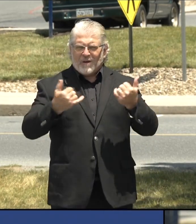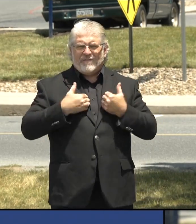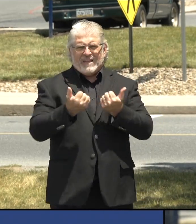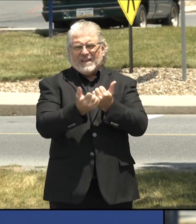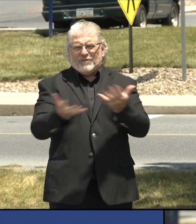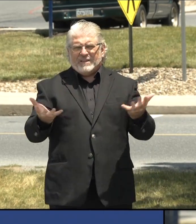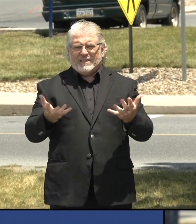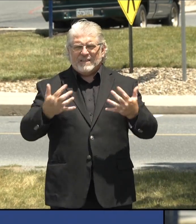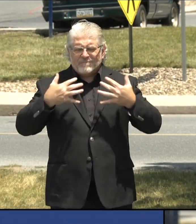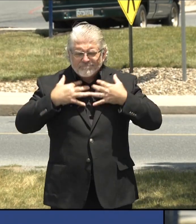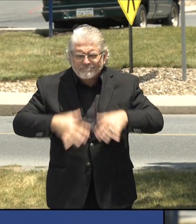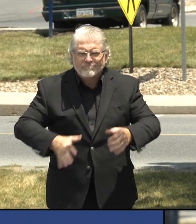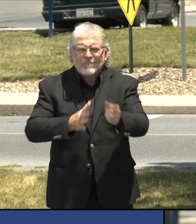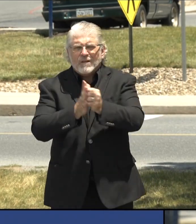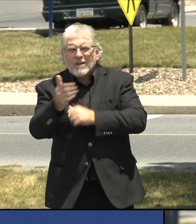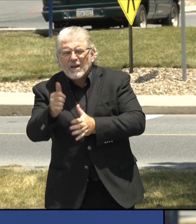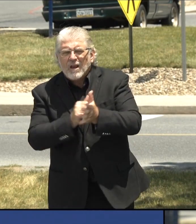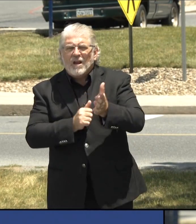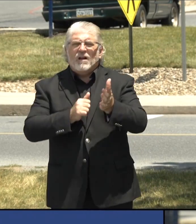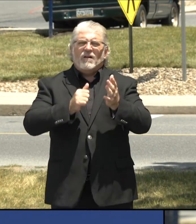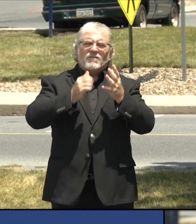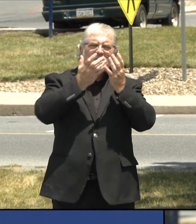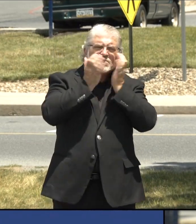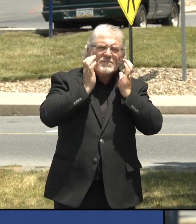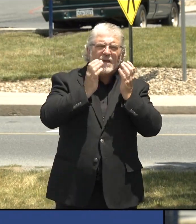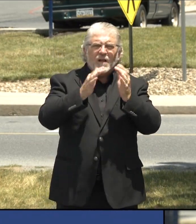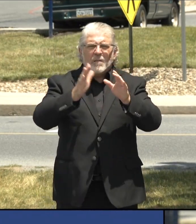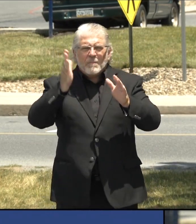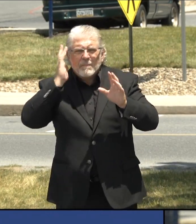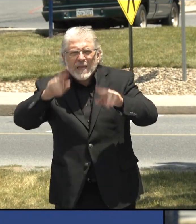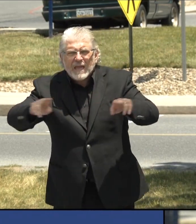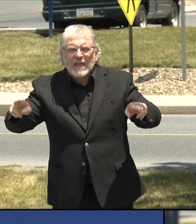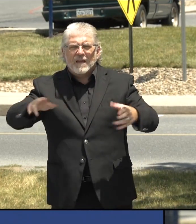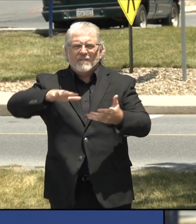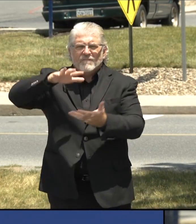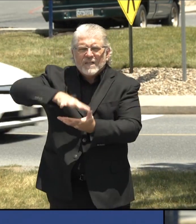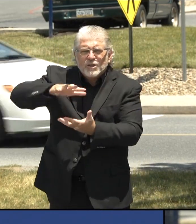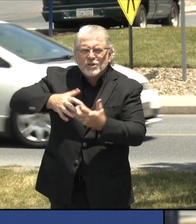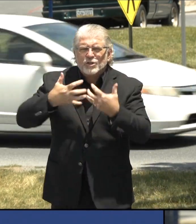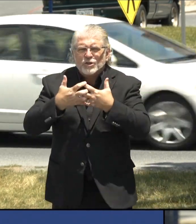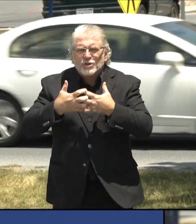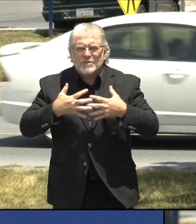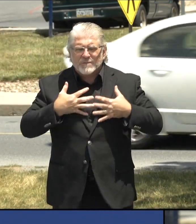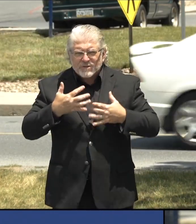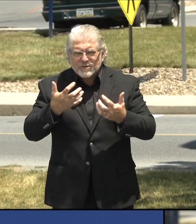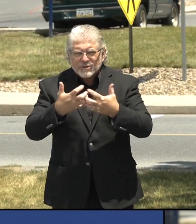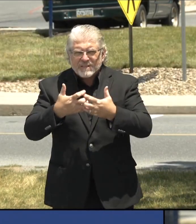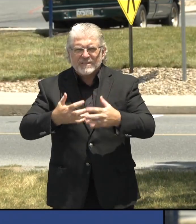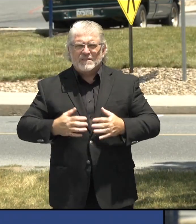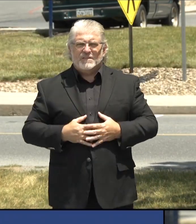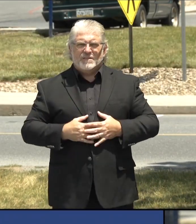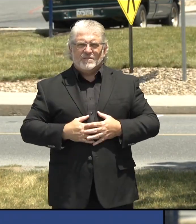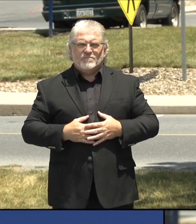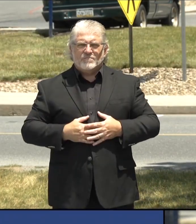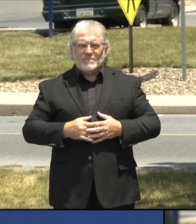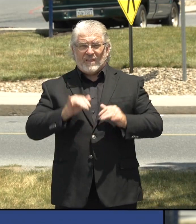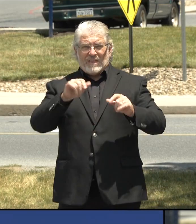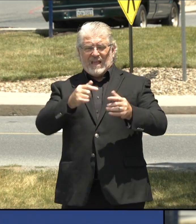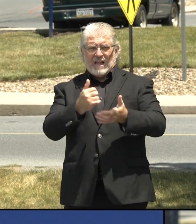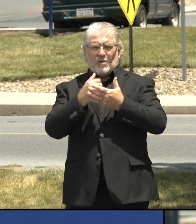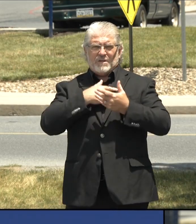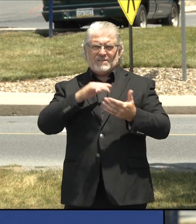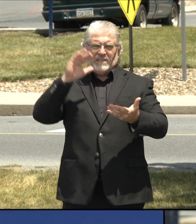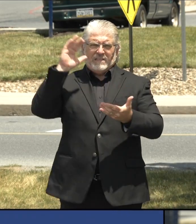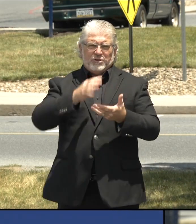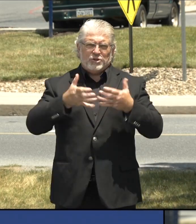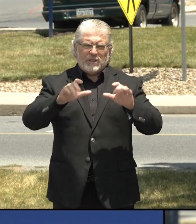we need to practice all the things we need to do to stay safe and reduce risk. But in the end, we rely